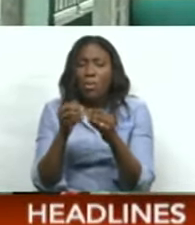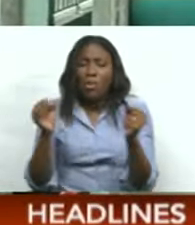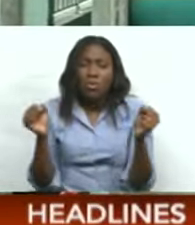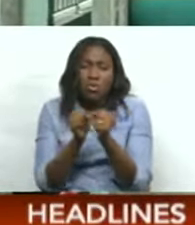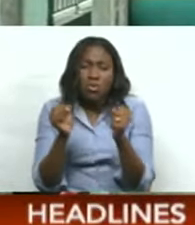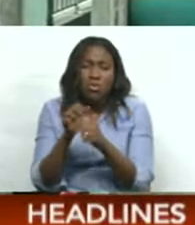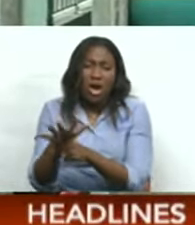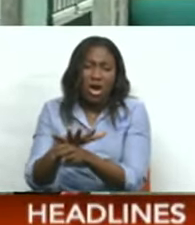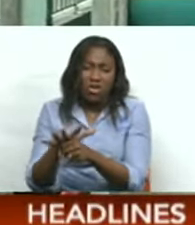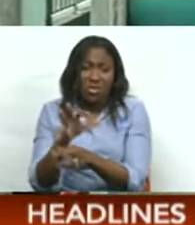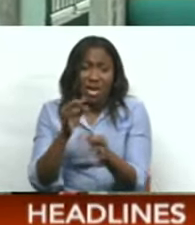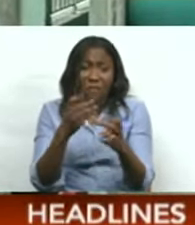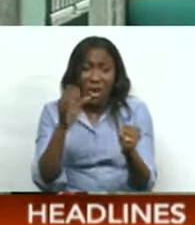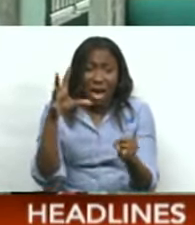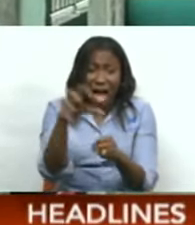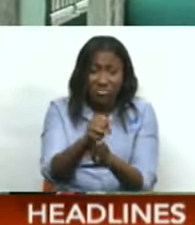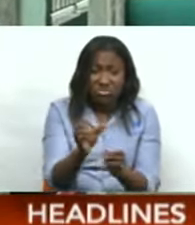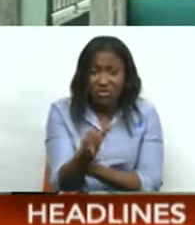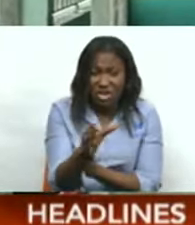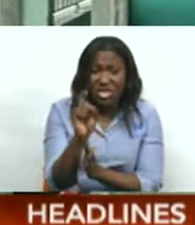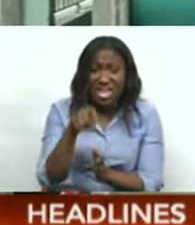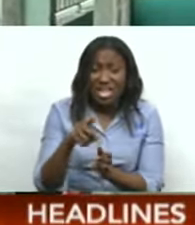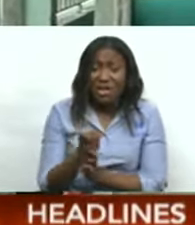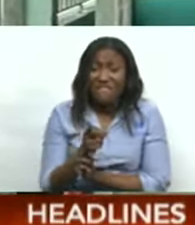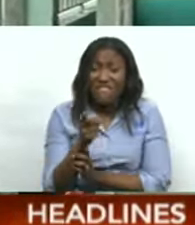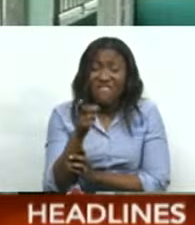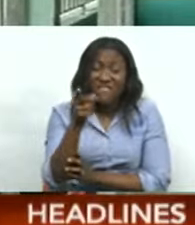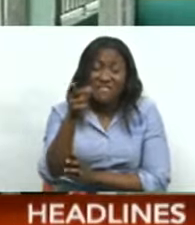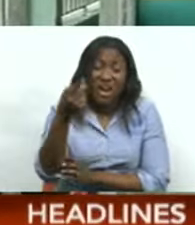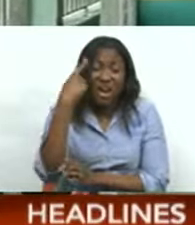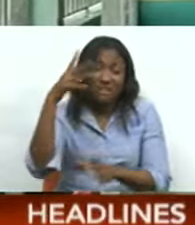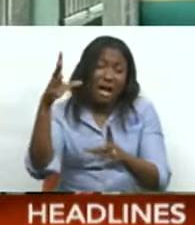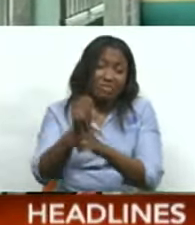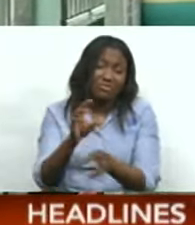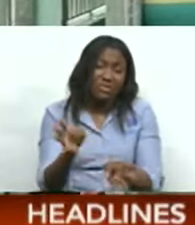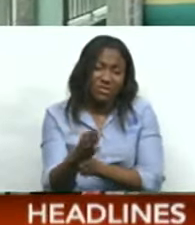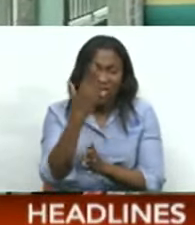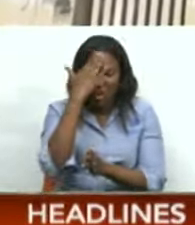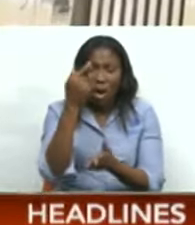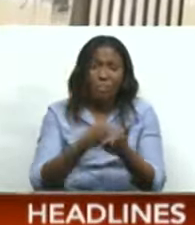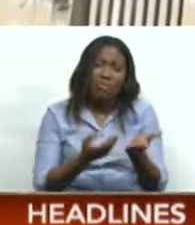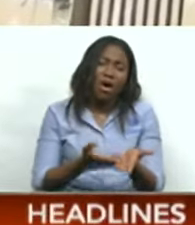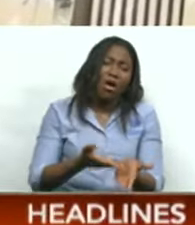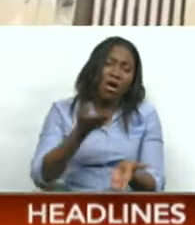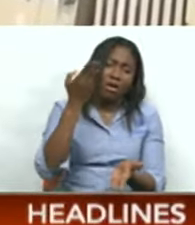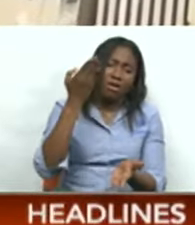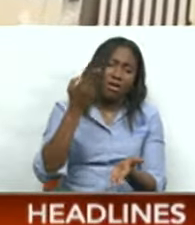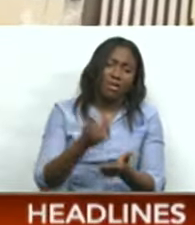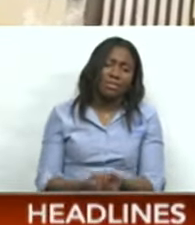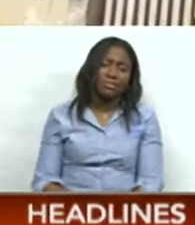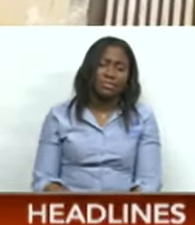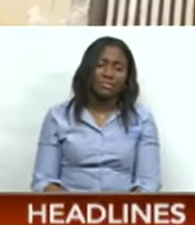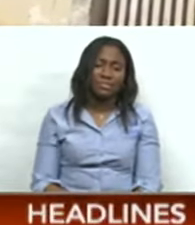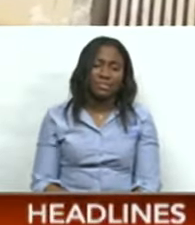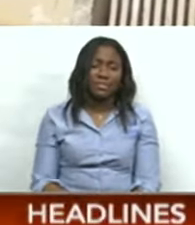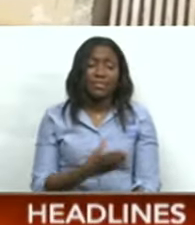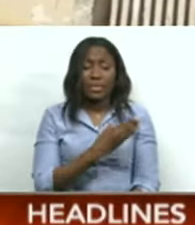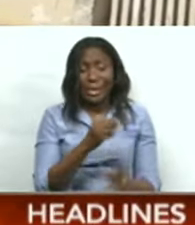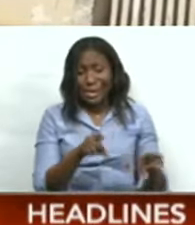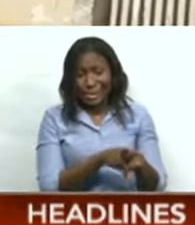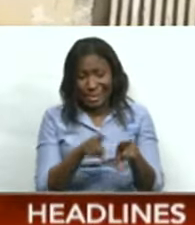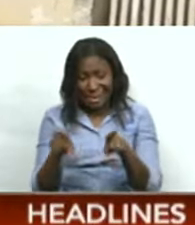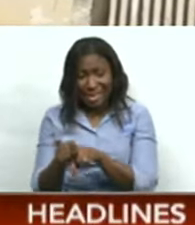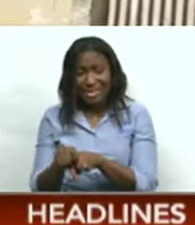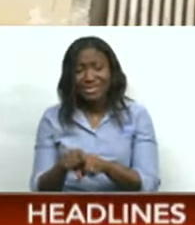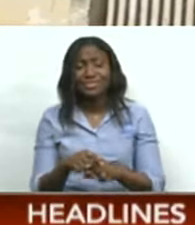very far out to catch the fish. So that is one of the main reasons the prices as well. Coupled with ecological challenges,